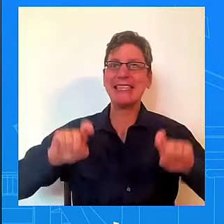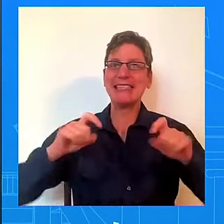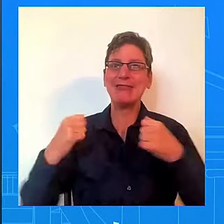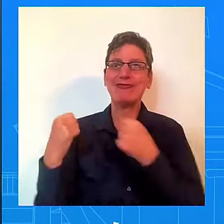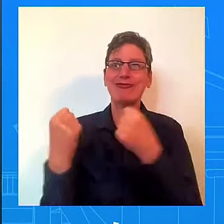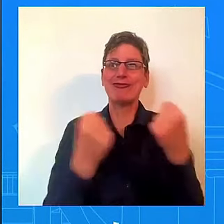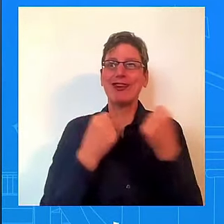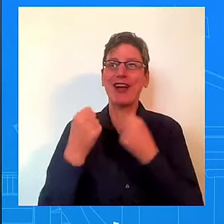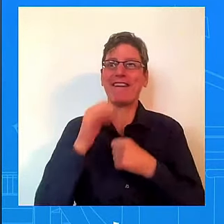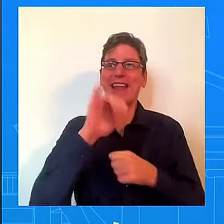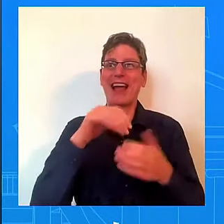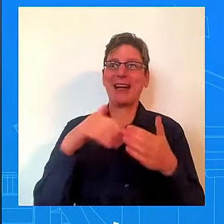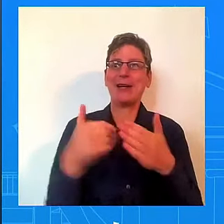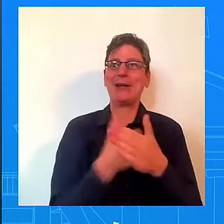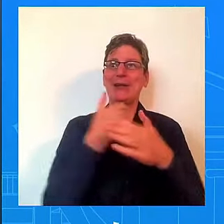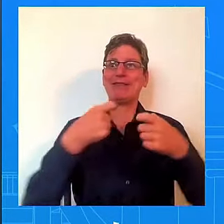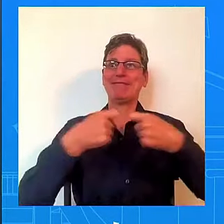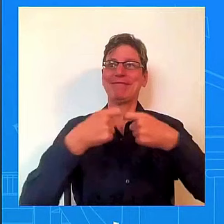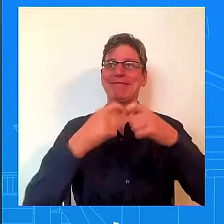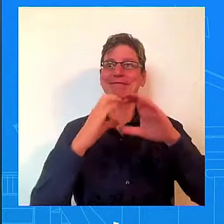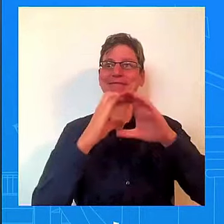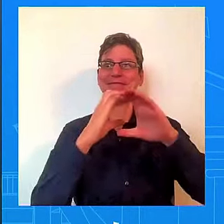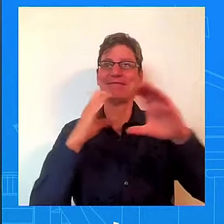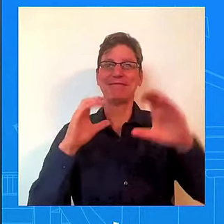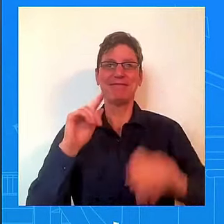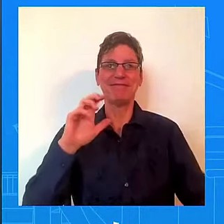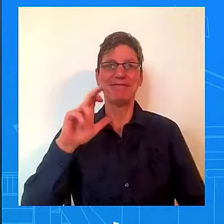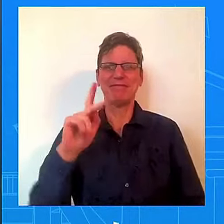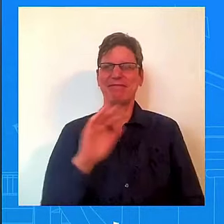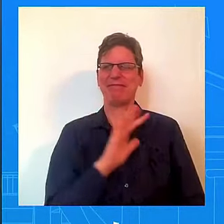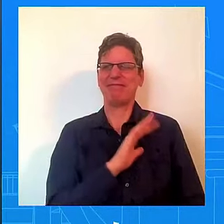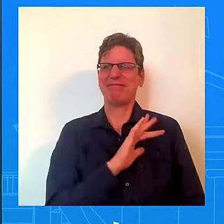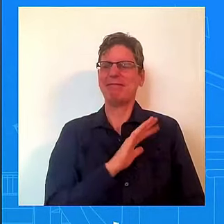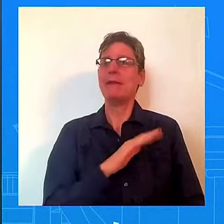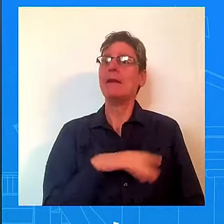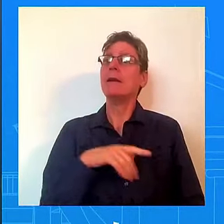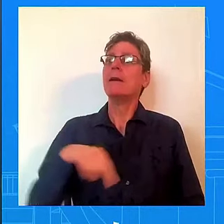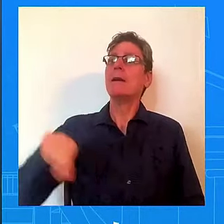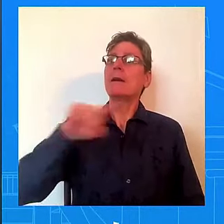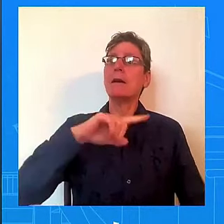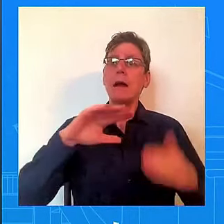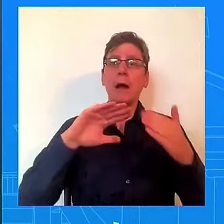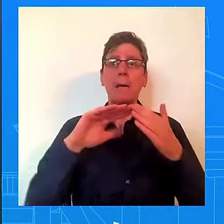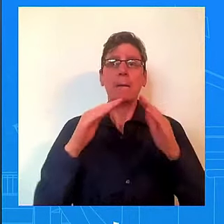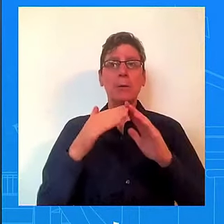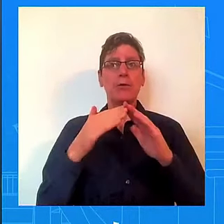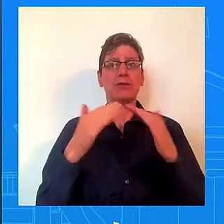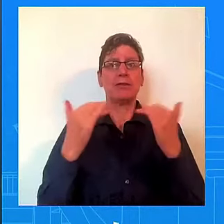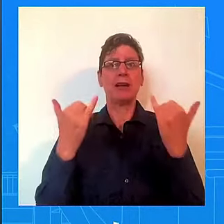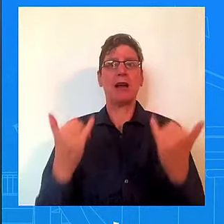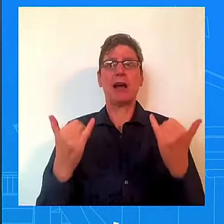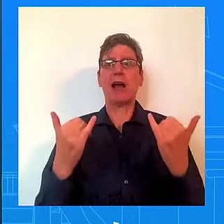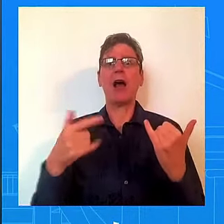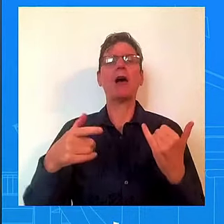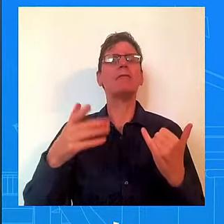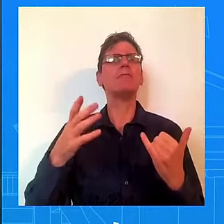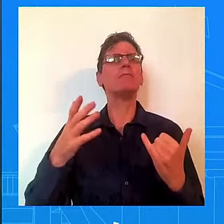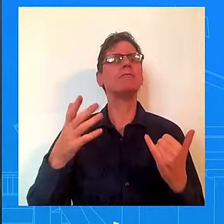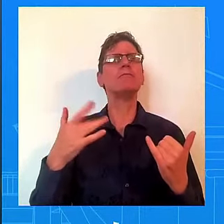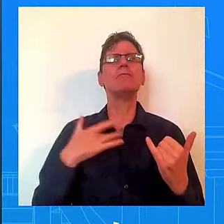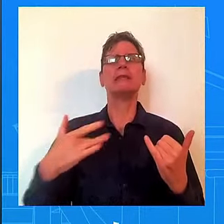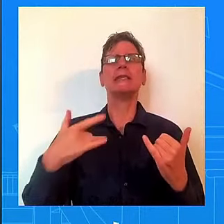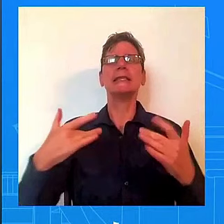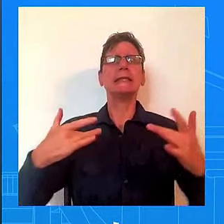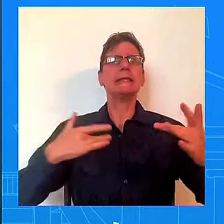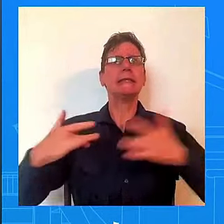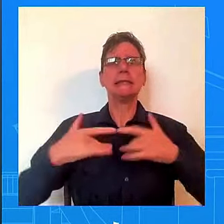one of the greatest fears that parents have is that their children will have to leave town to chase opportunity, to find